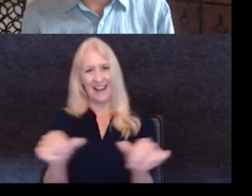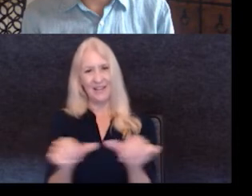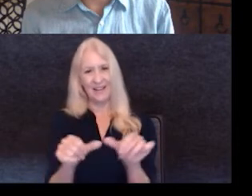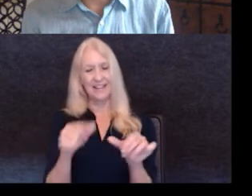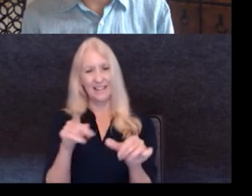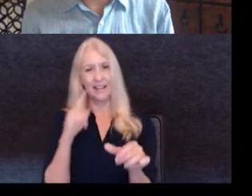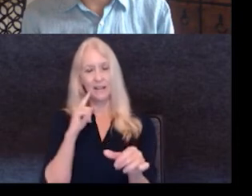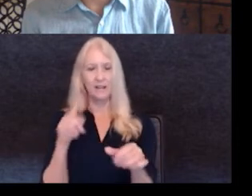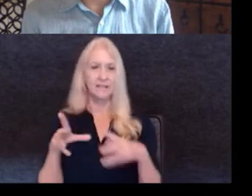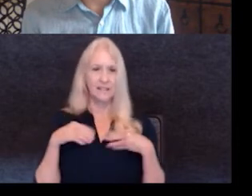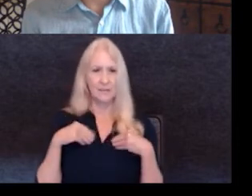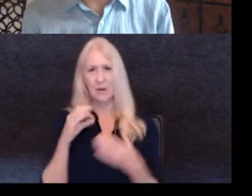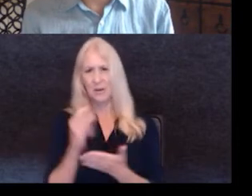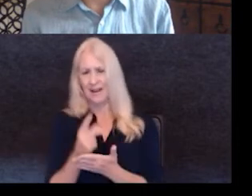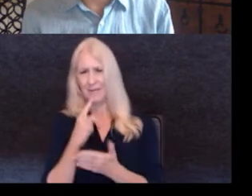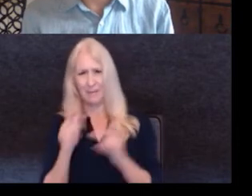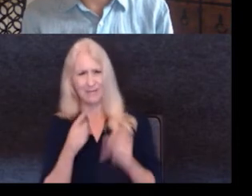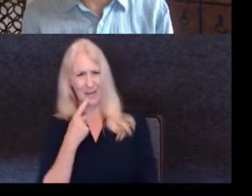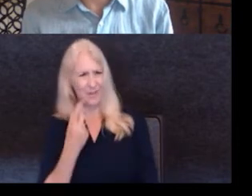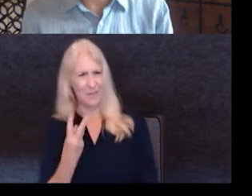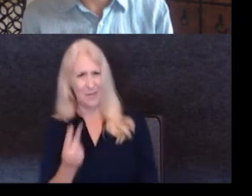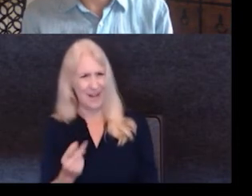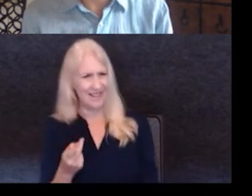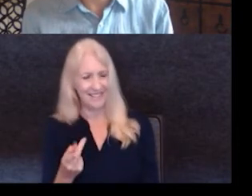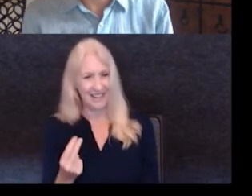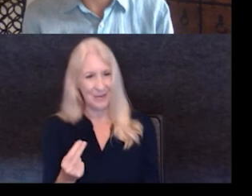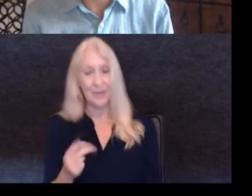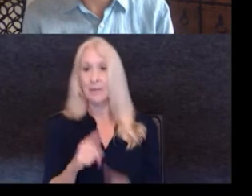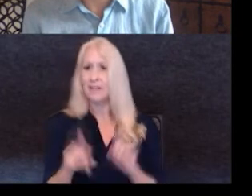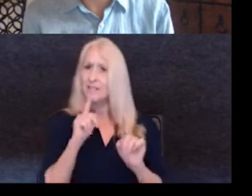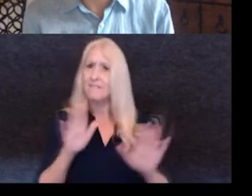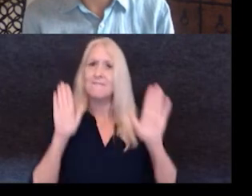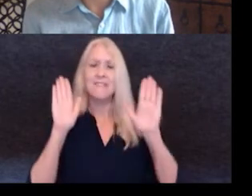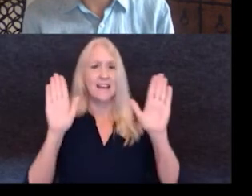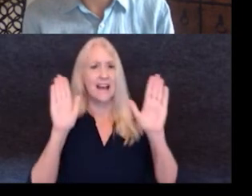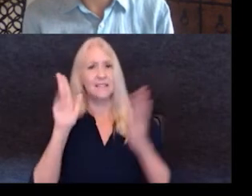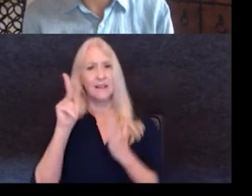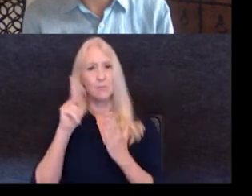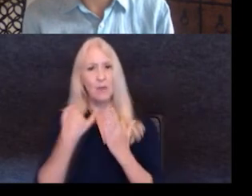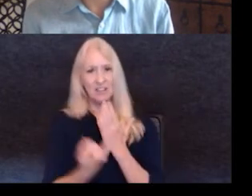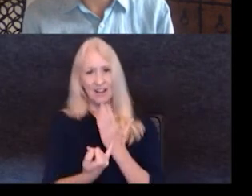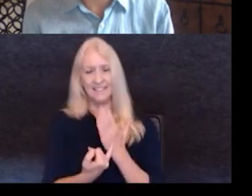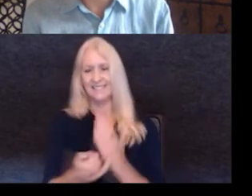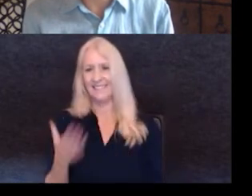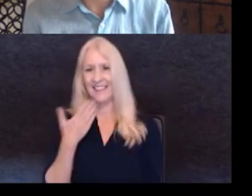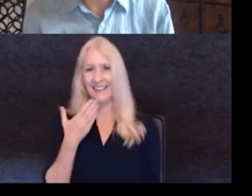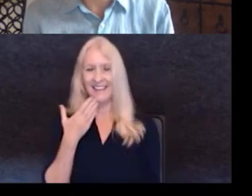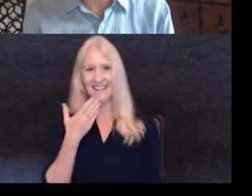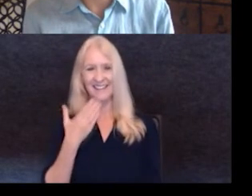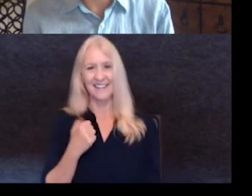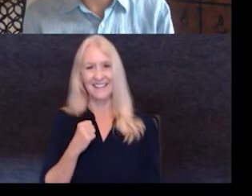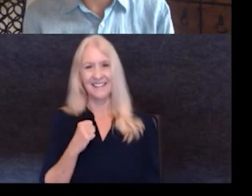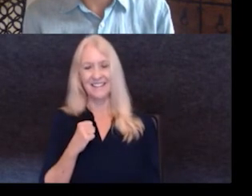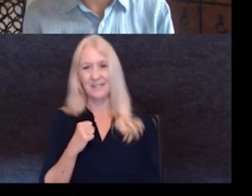okay, even though they were like, what are they doing? But this is such a fantastic project. Thank you. Yeah. I'm going to, I'm going to